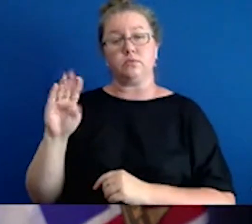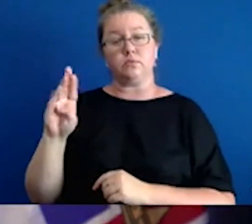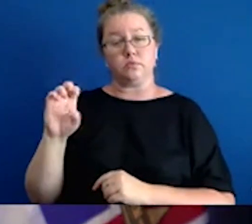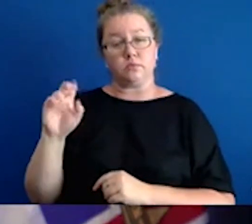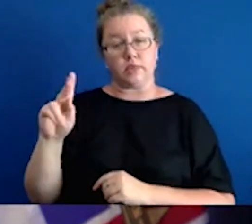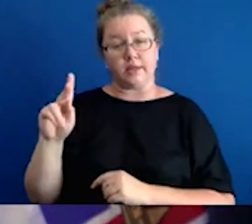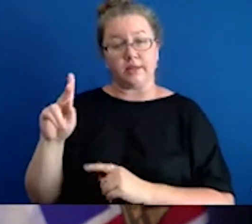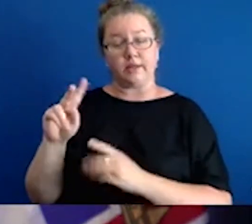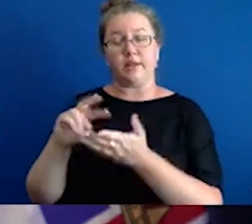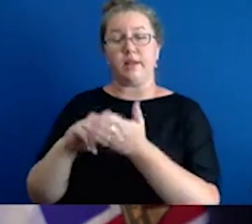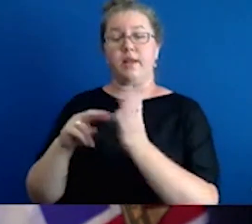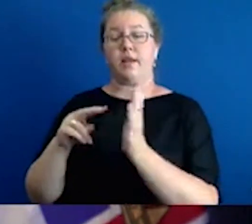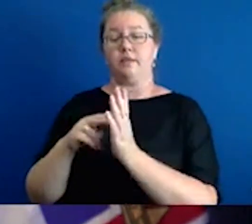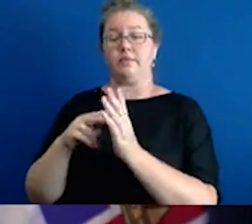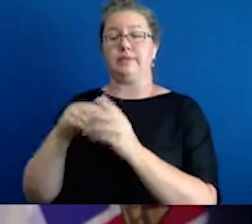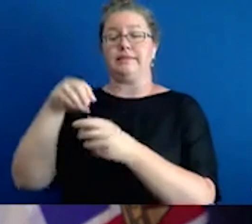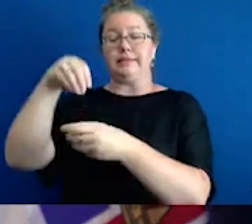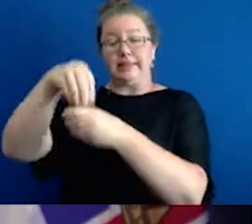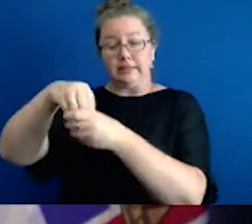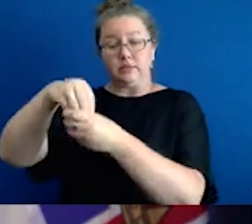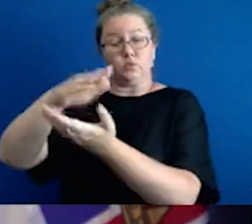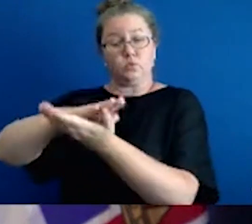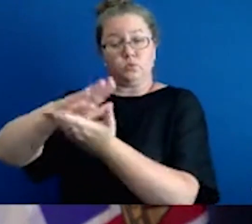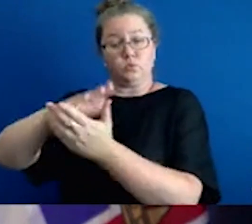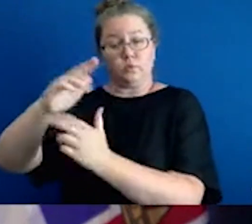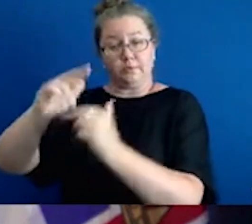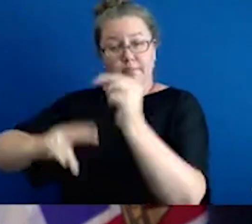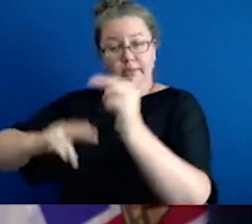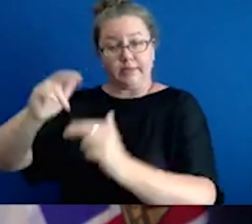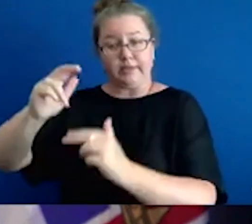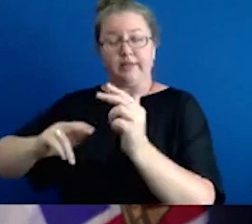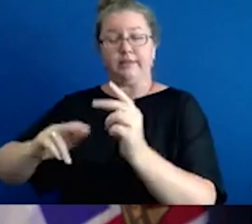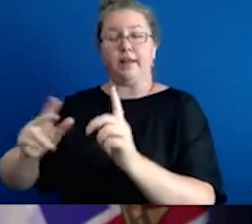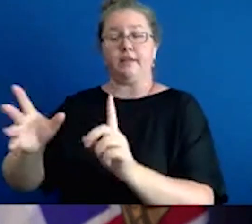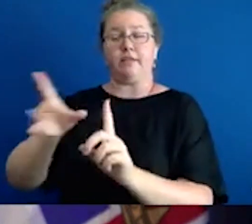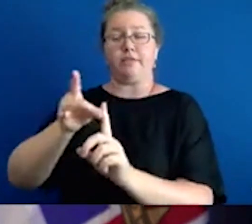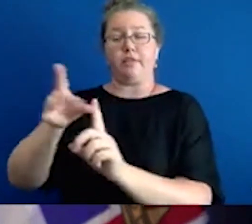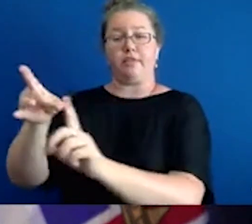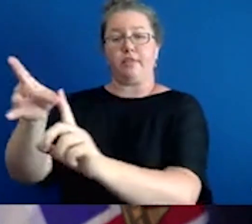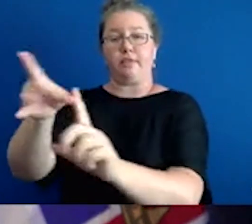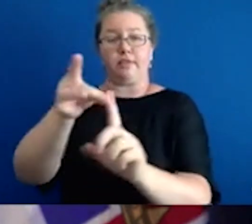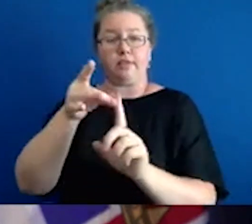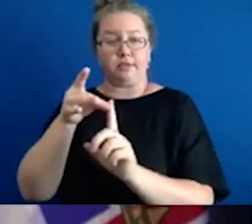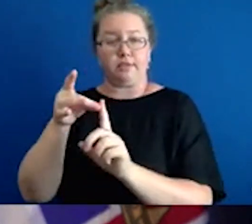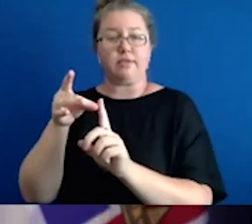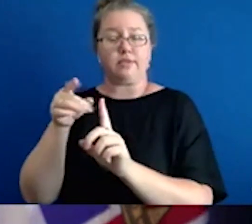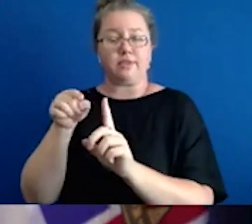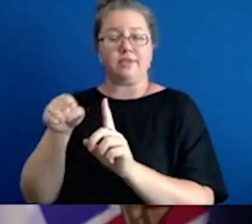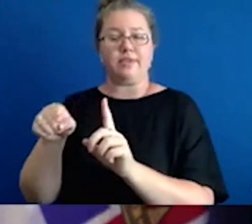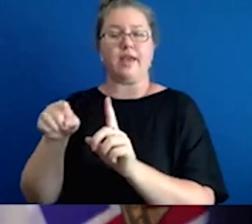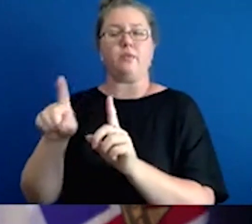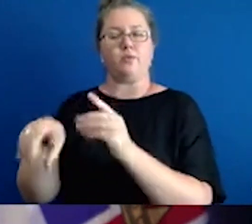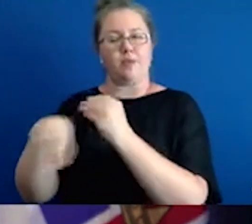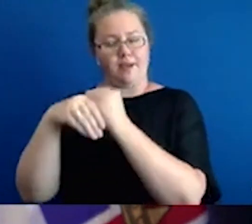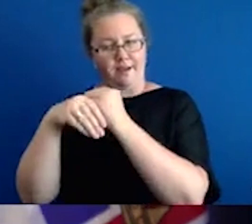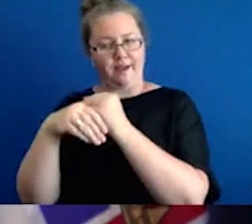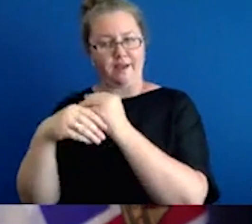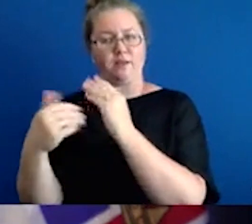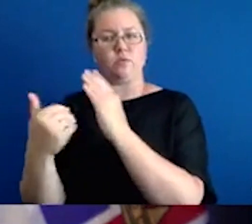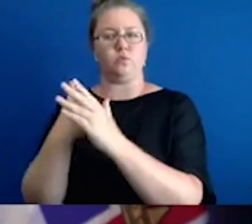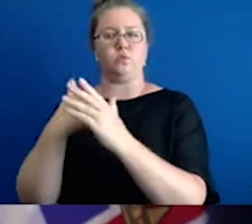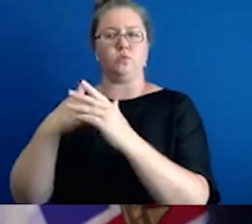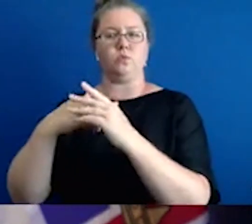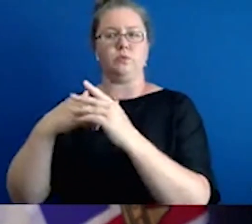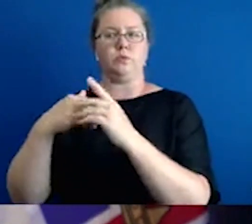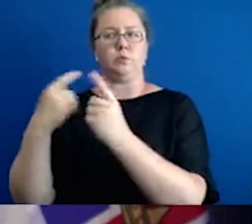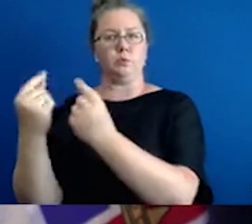would be when we see transmission between people in the school setting, where extra additional measures have to take place, and